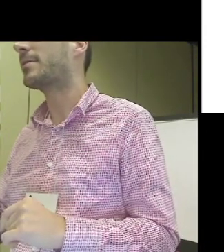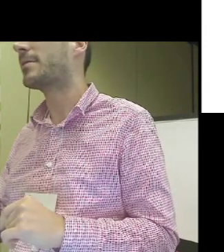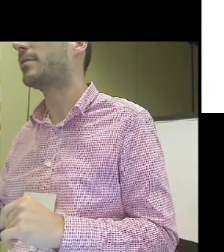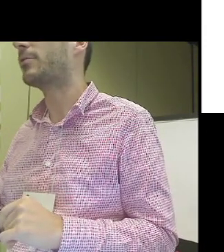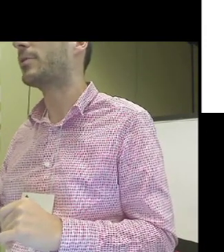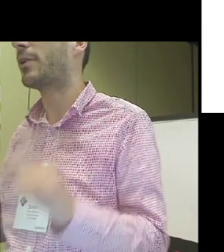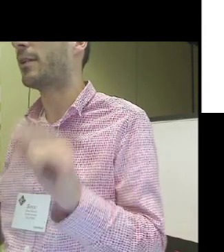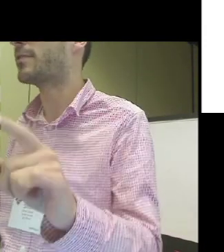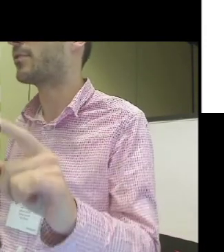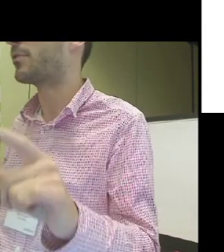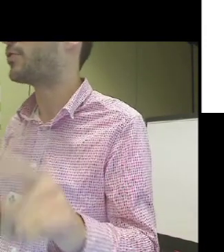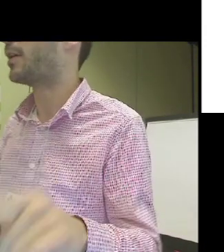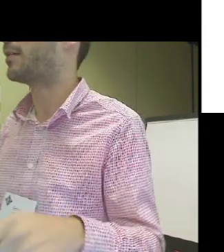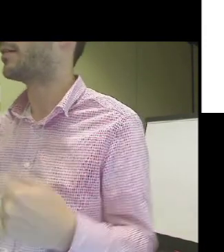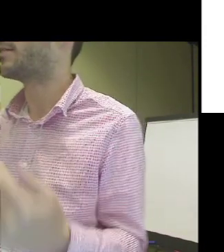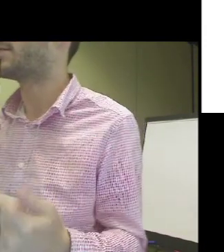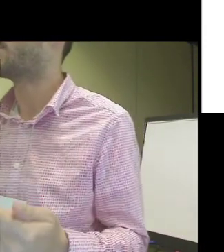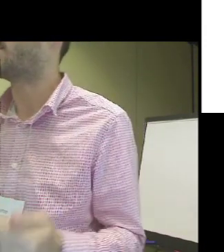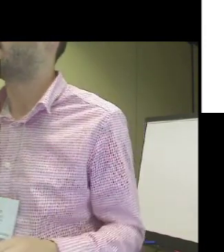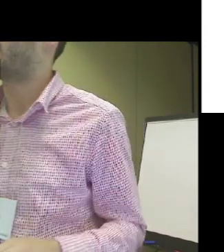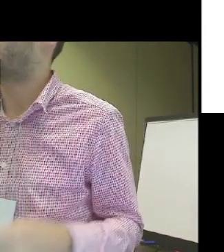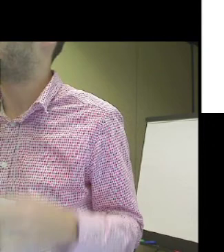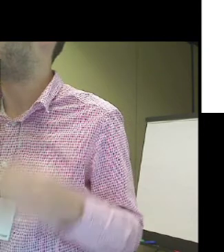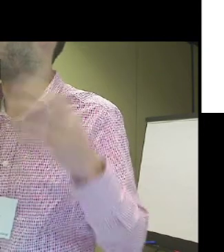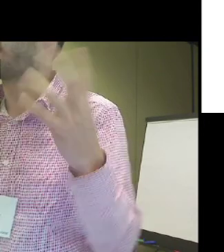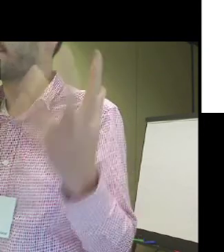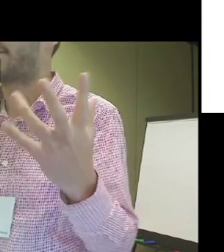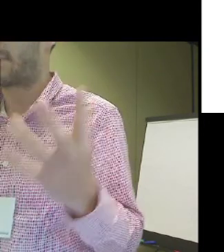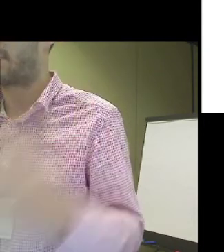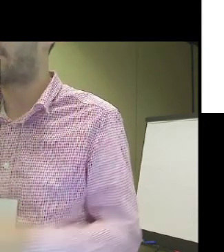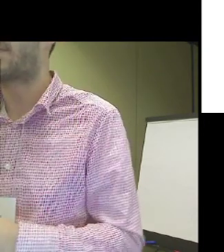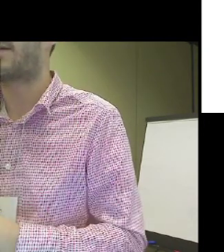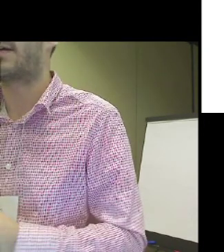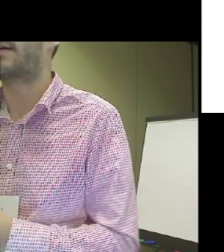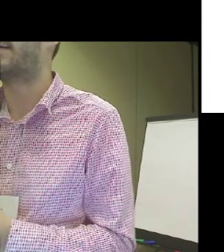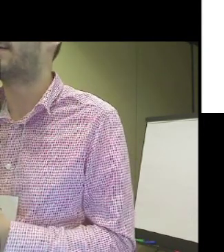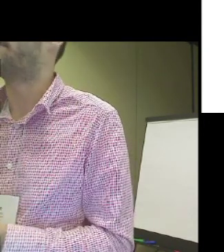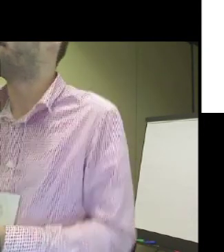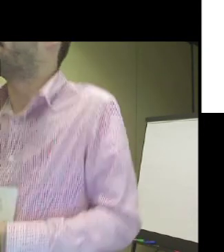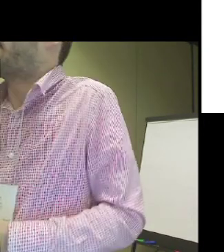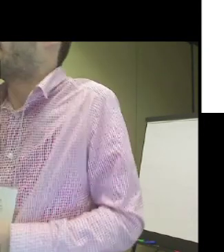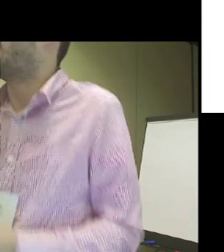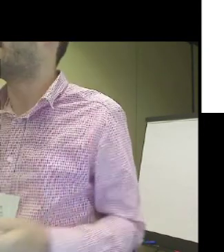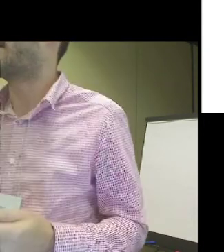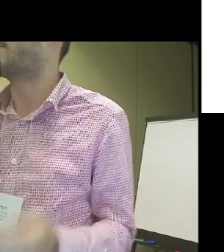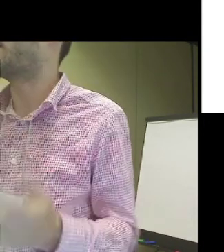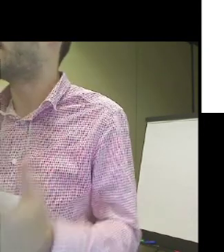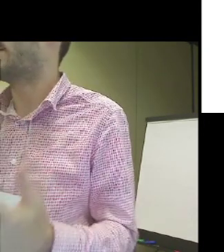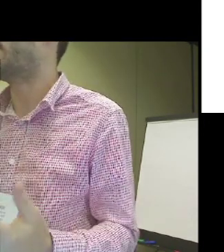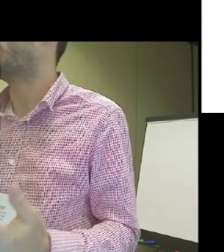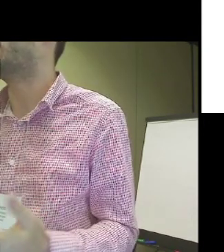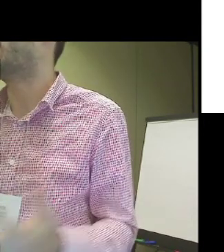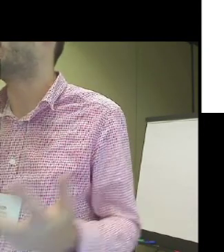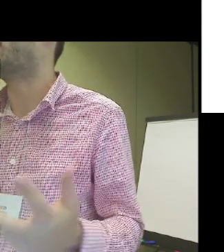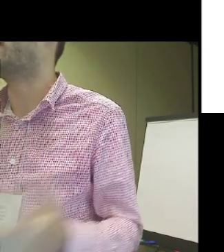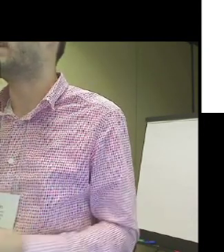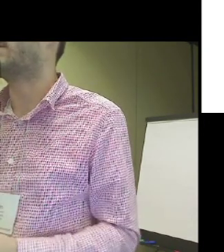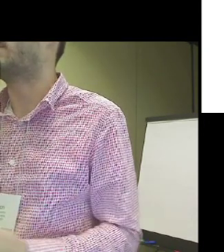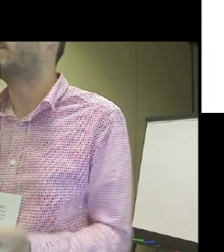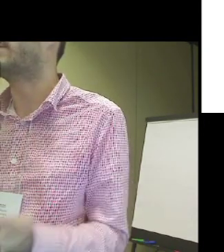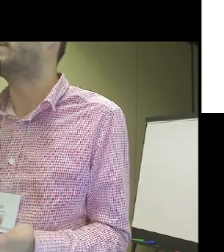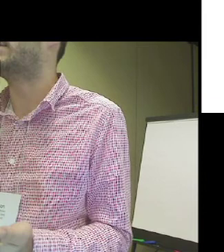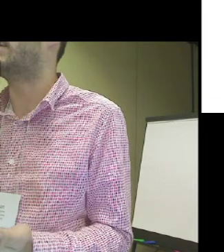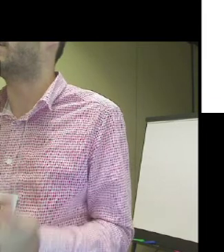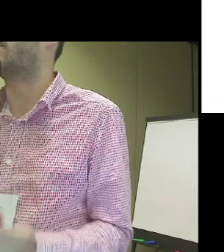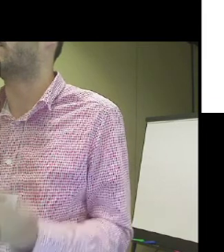have this situation and this constraint and etc. Then you are coming with like, yeah, like it's a challenge. You have